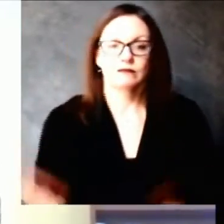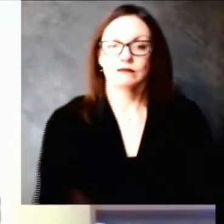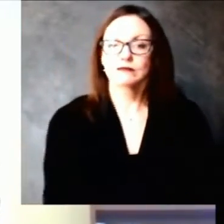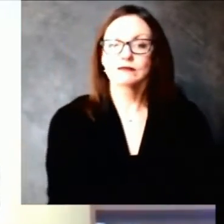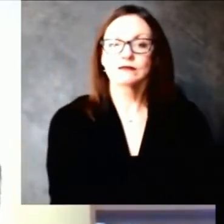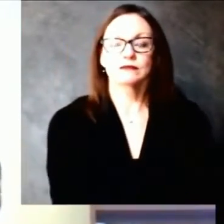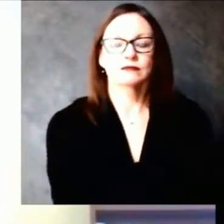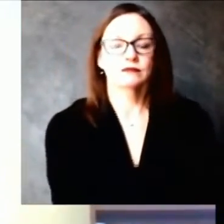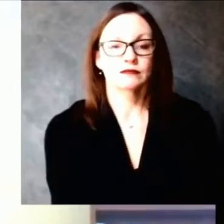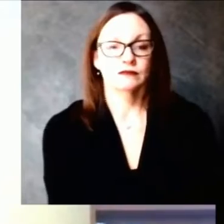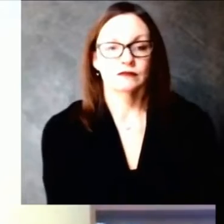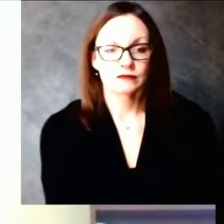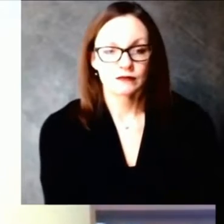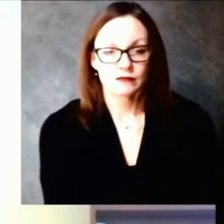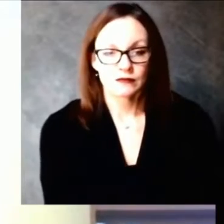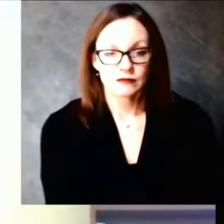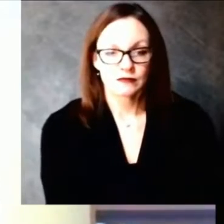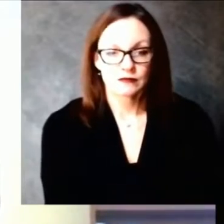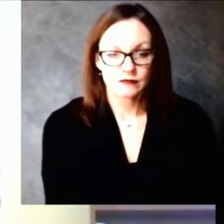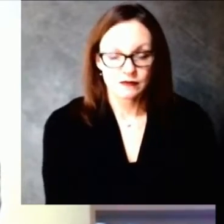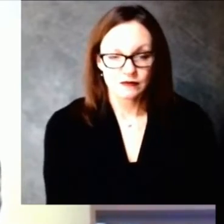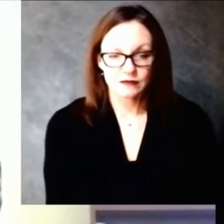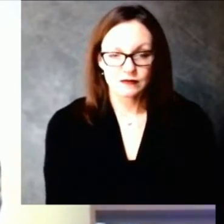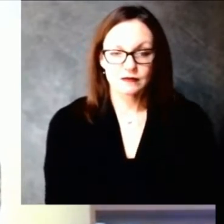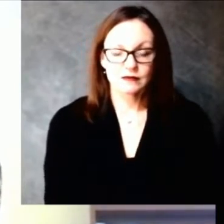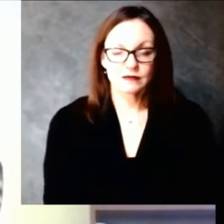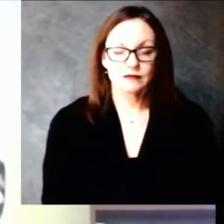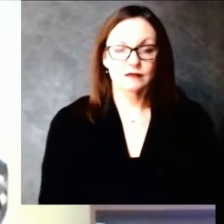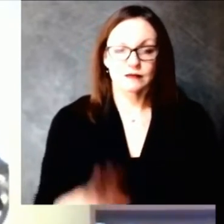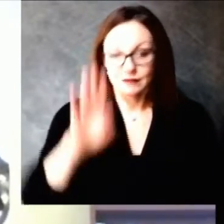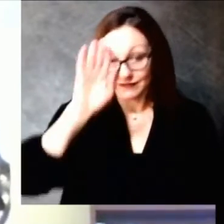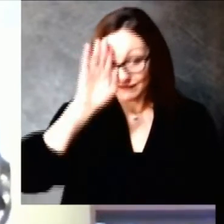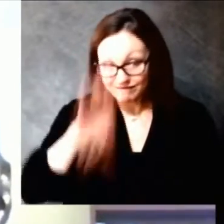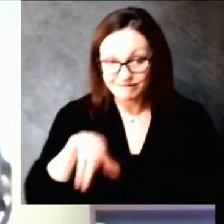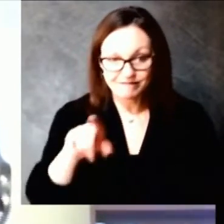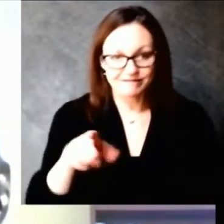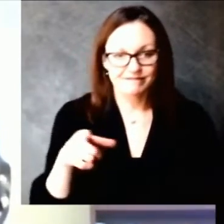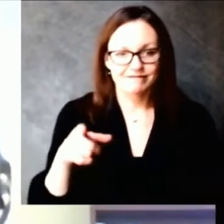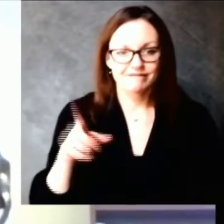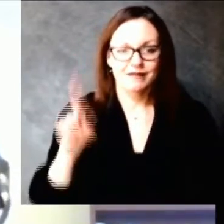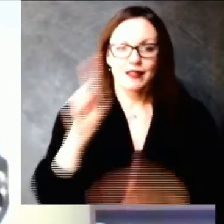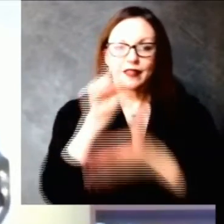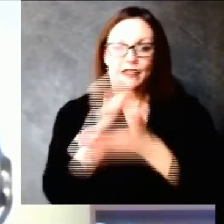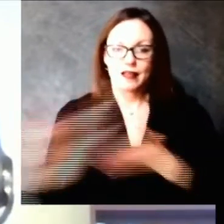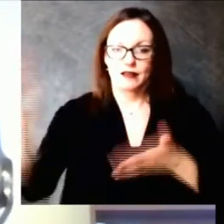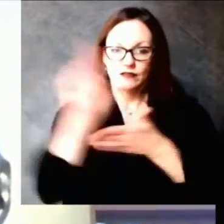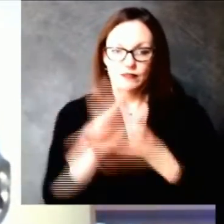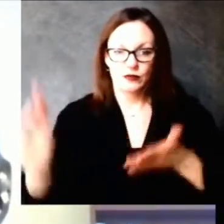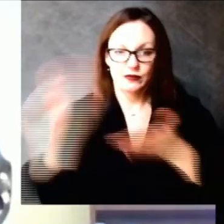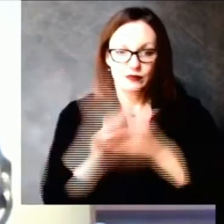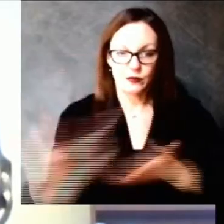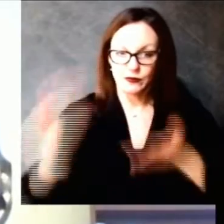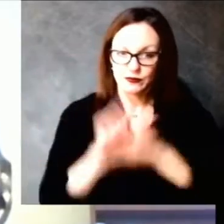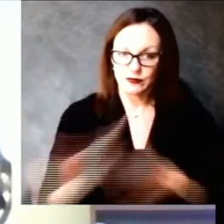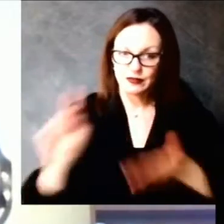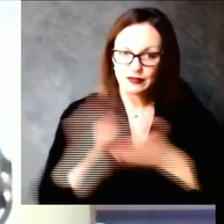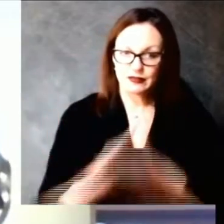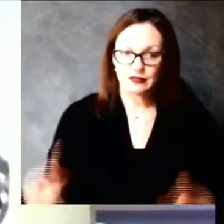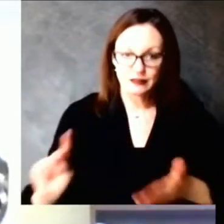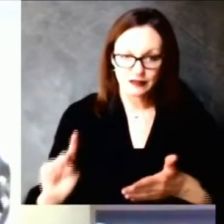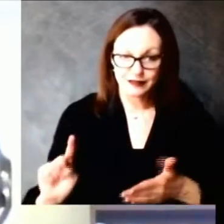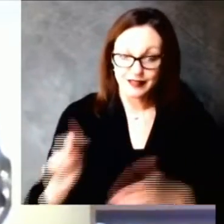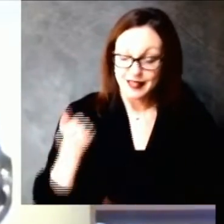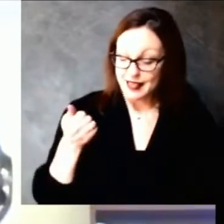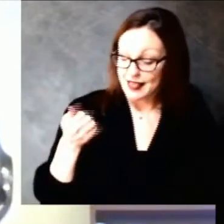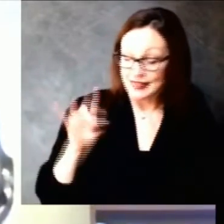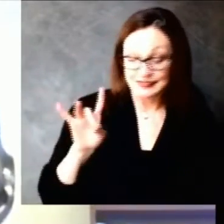is another 18 000 towards our target um however we have um you